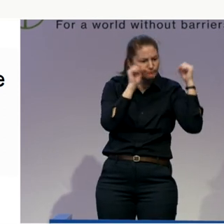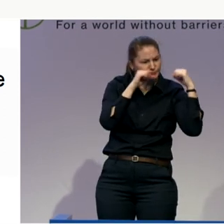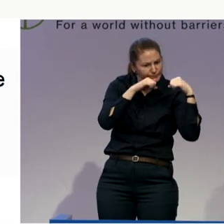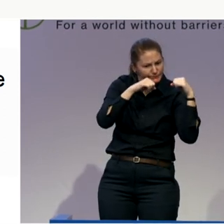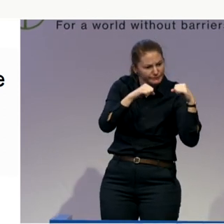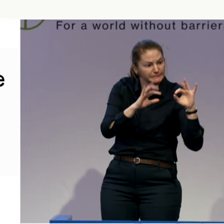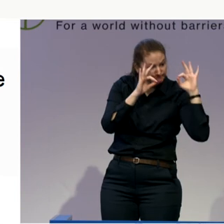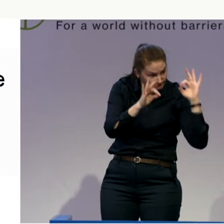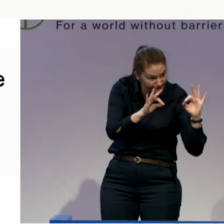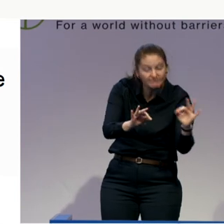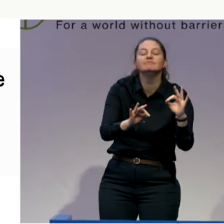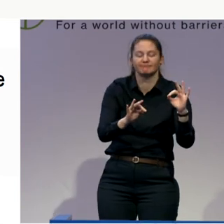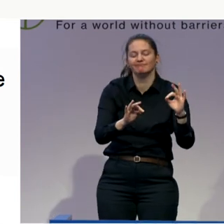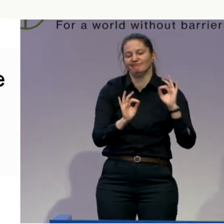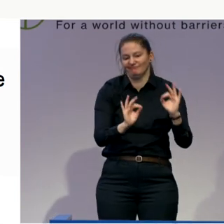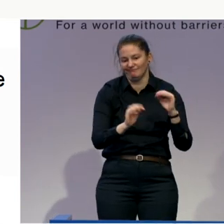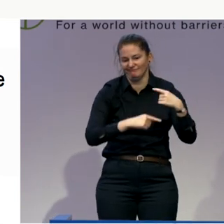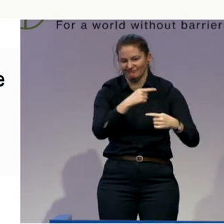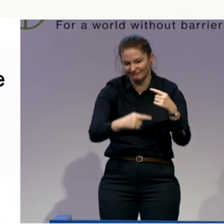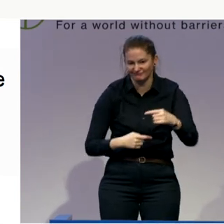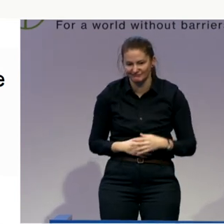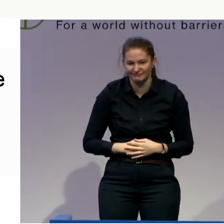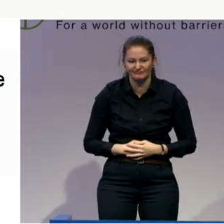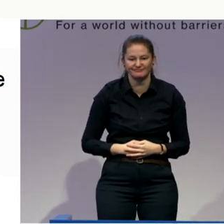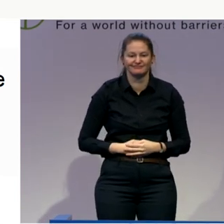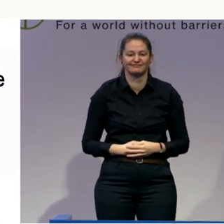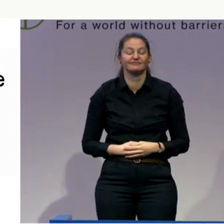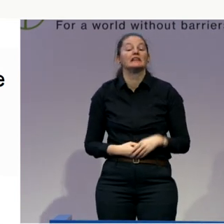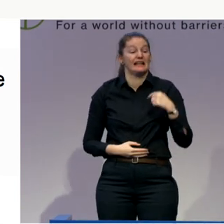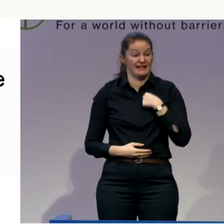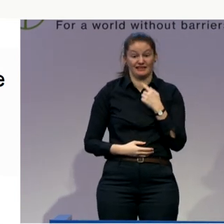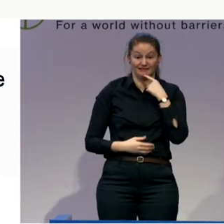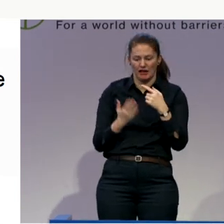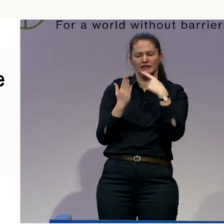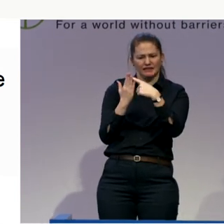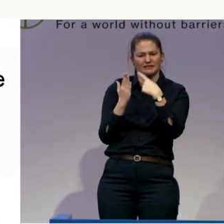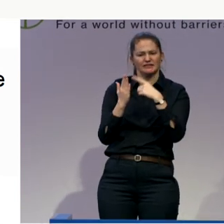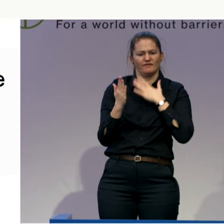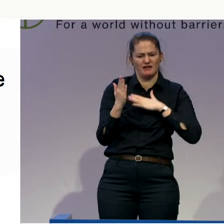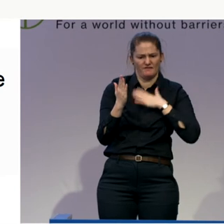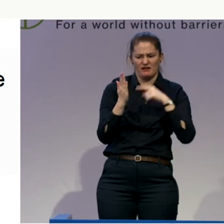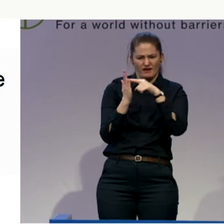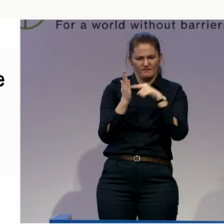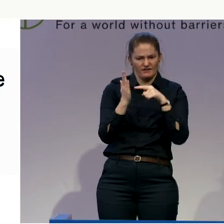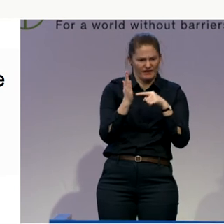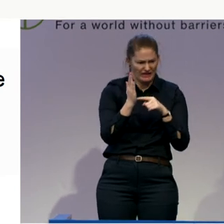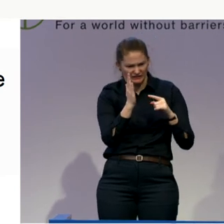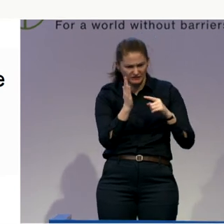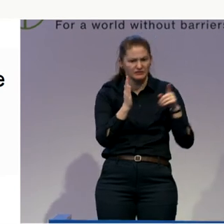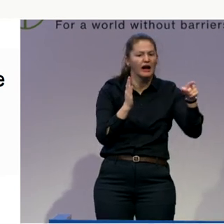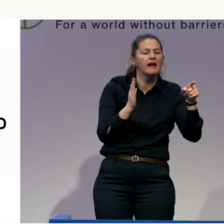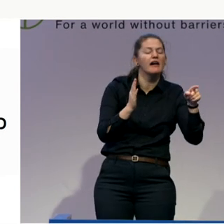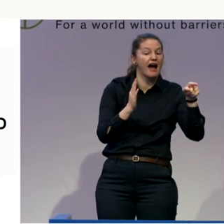say you've got the skill to use my hoist, I want you to have that skill. Don't just lie about it. Otherwise, you're out the door. So, the third